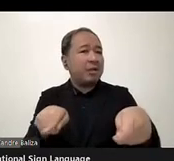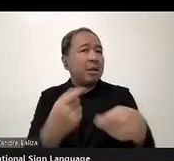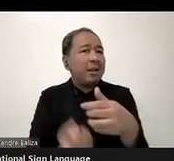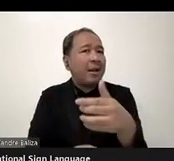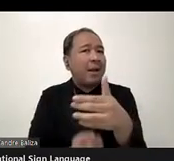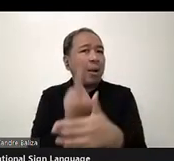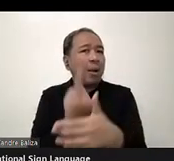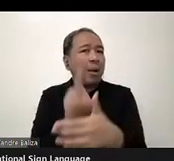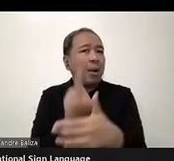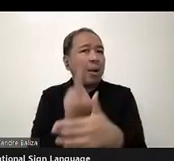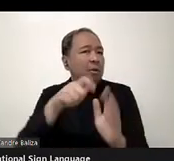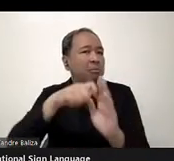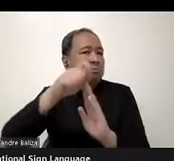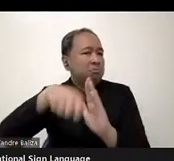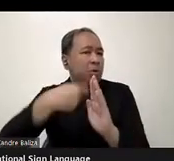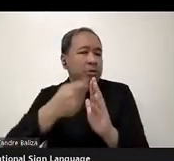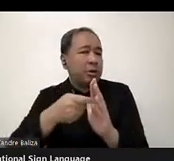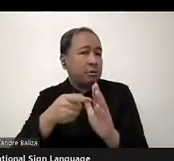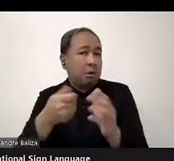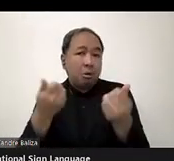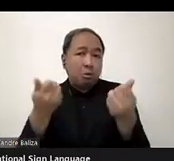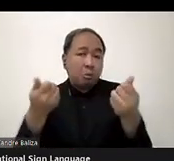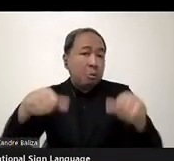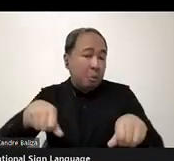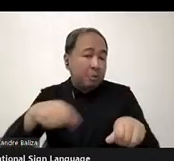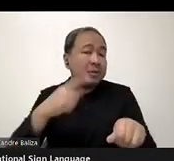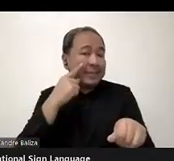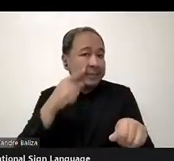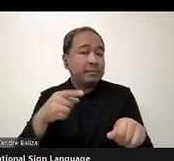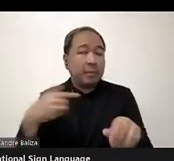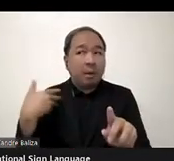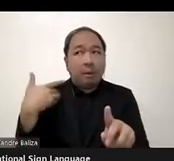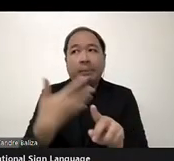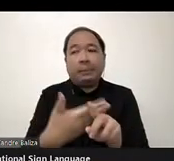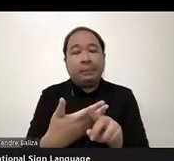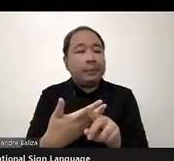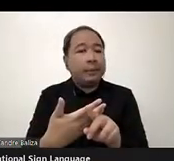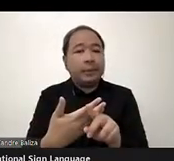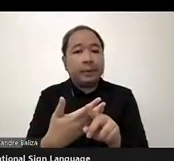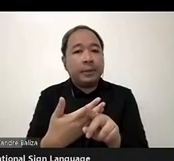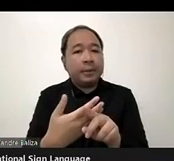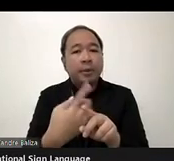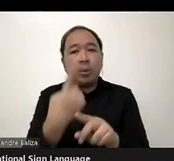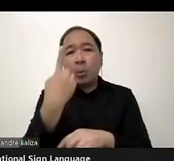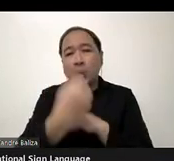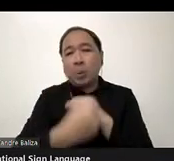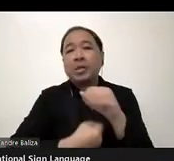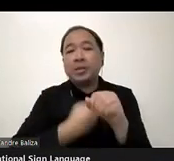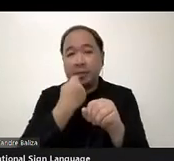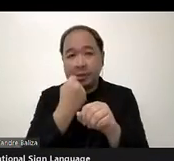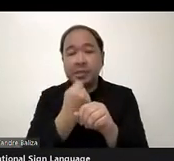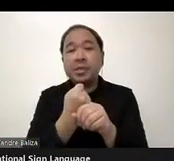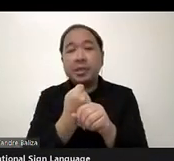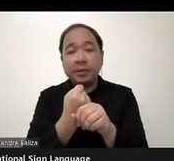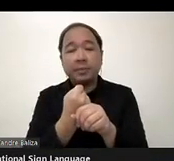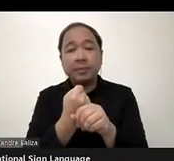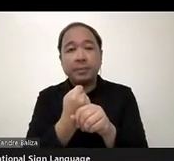So over the last year, we have had